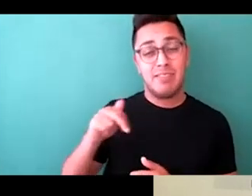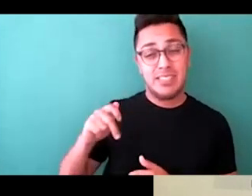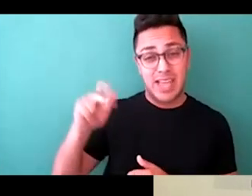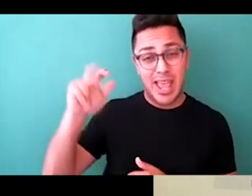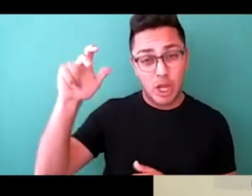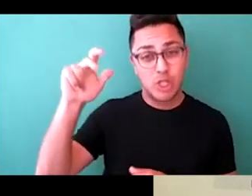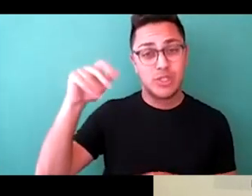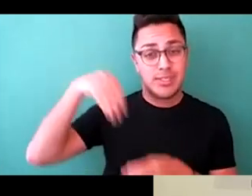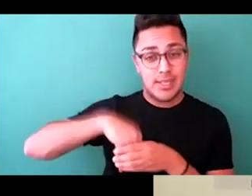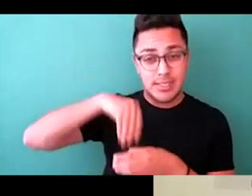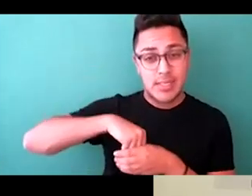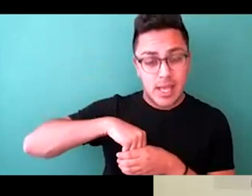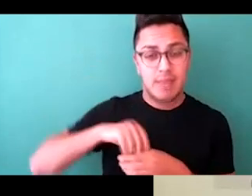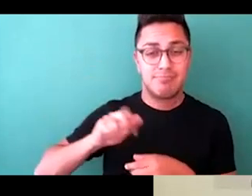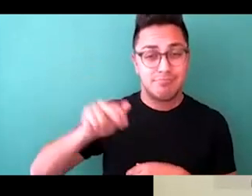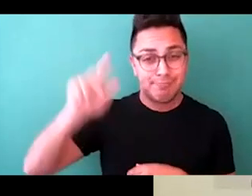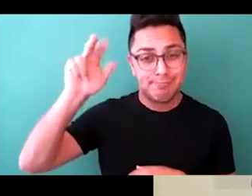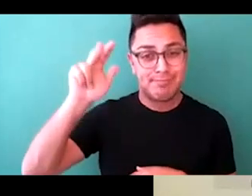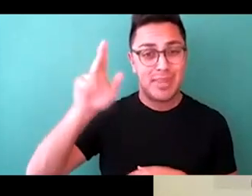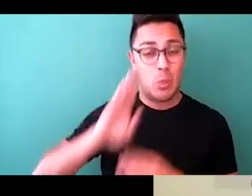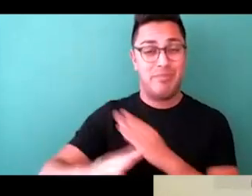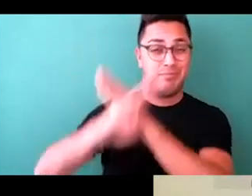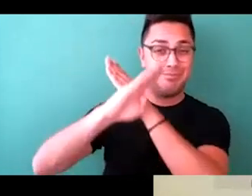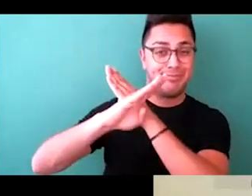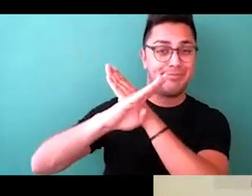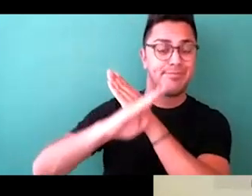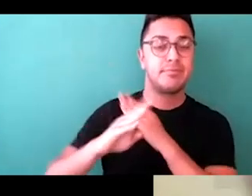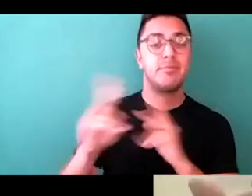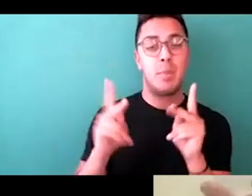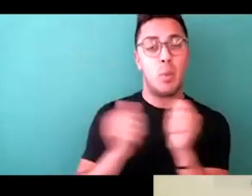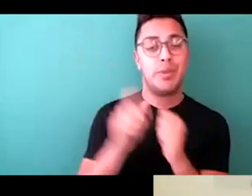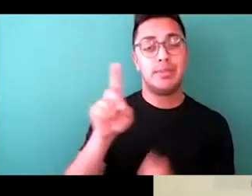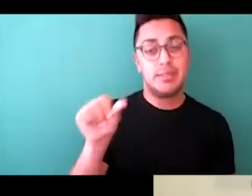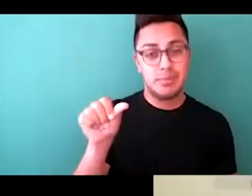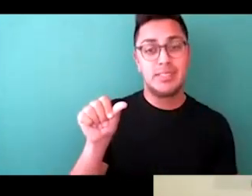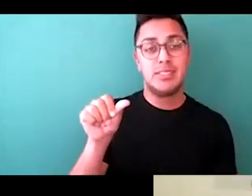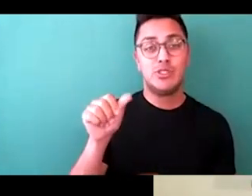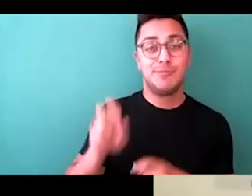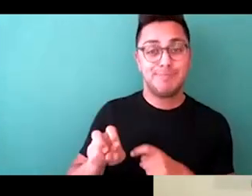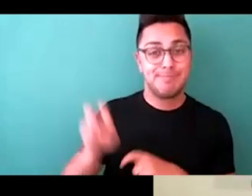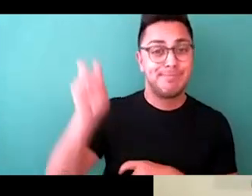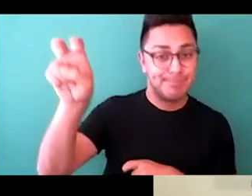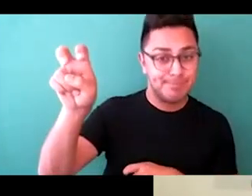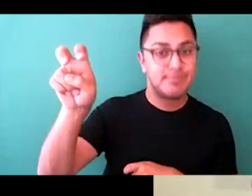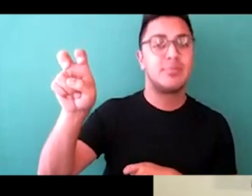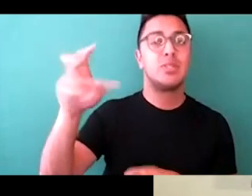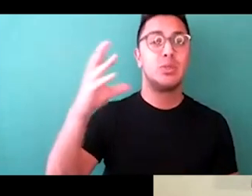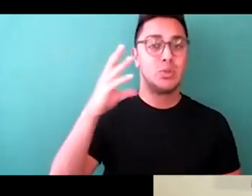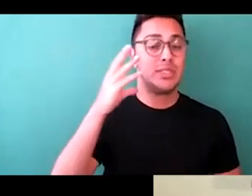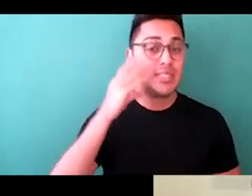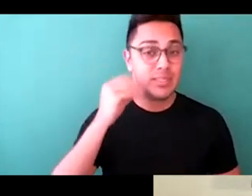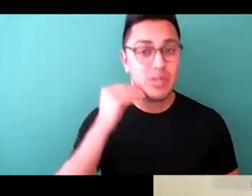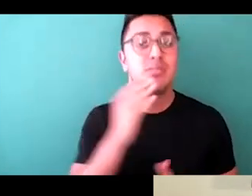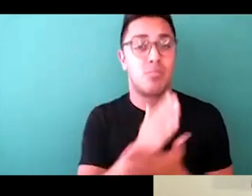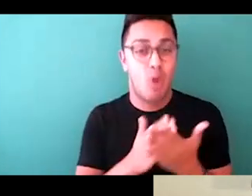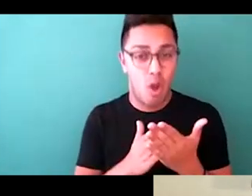that would have prohibited people with disabilities to get up to experience part of the show